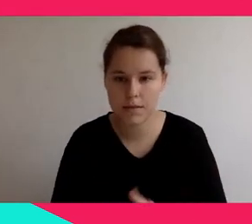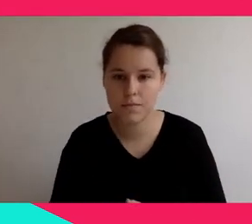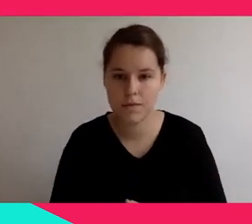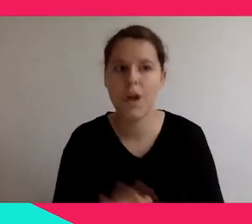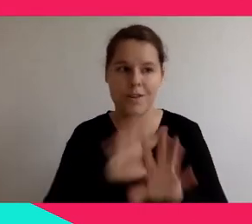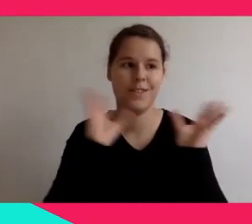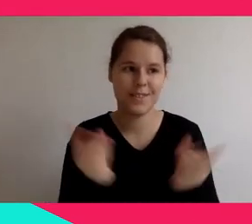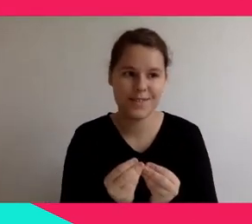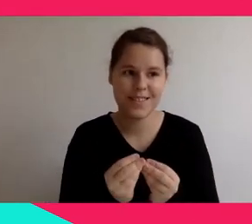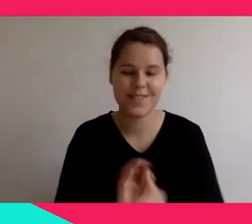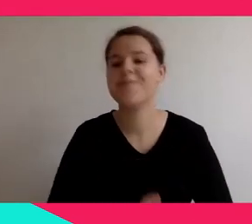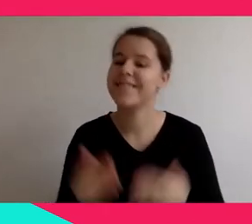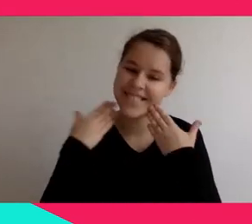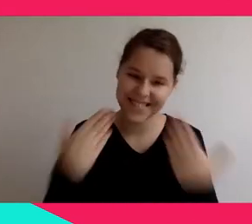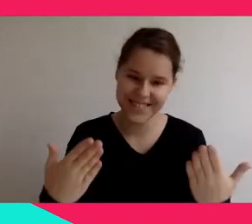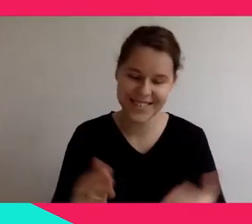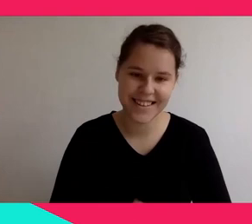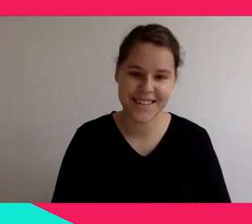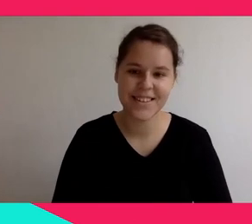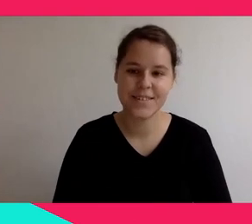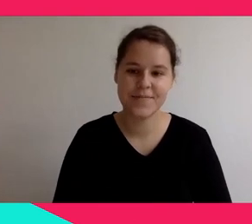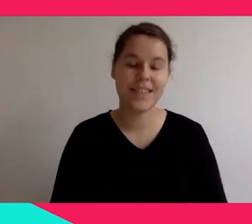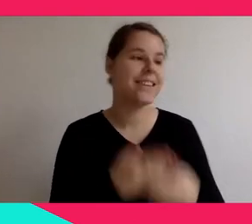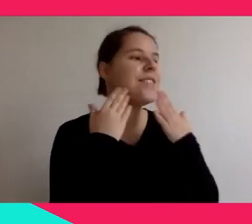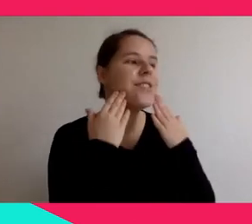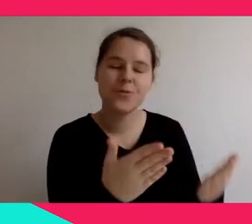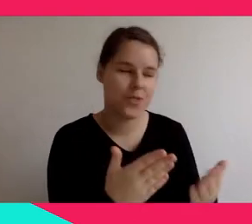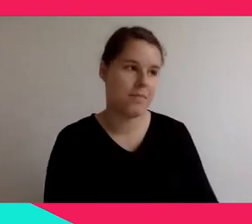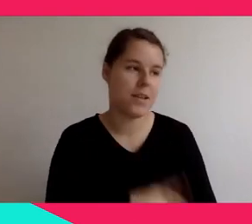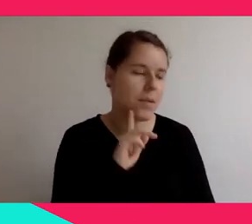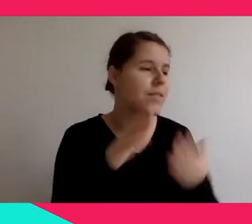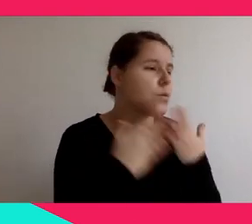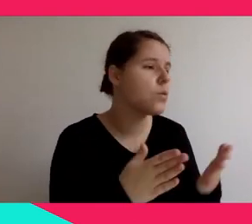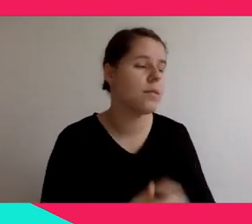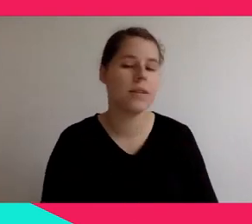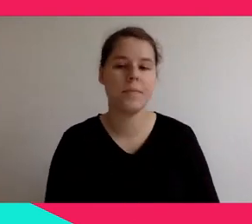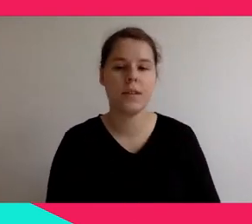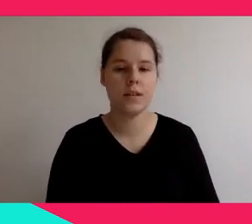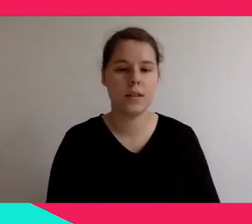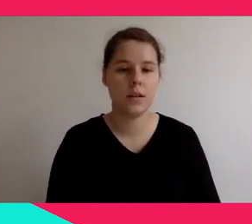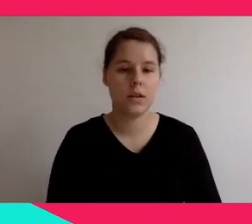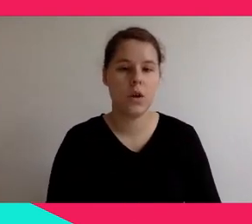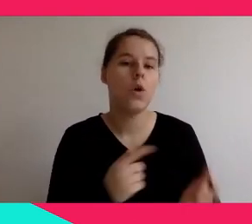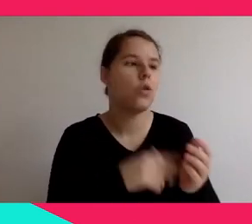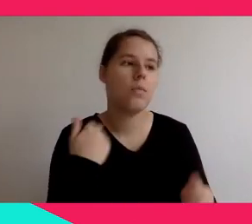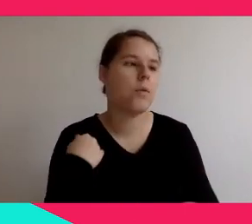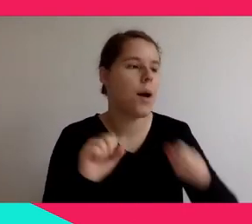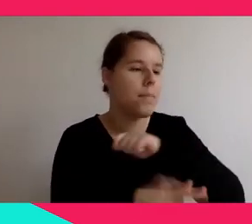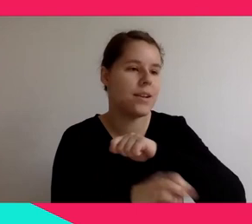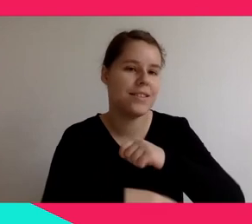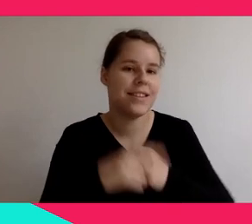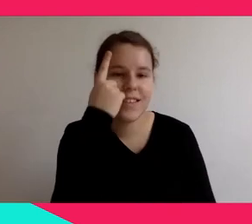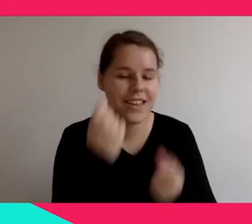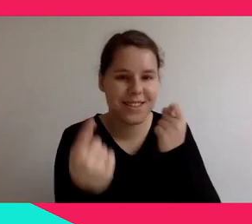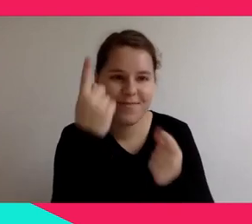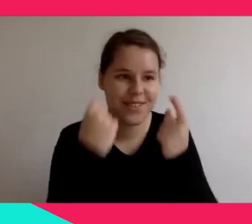Thank you so much, Fabien. It was a really inspiring presentation and also like it gave